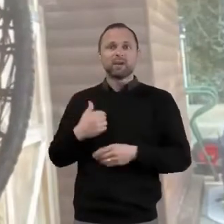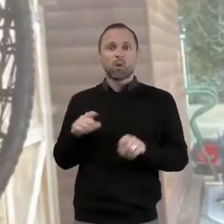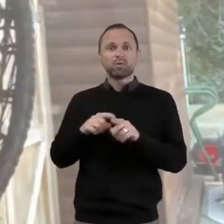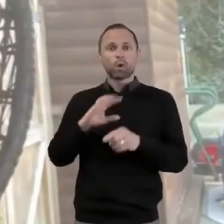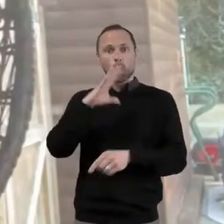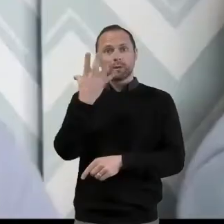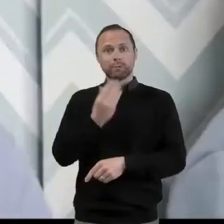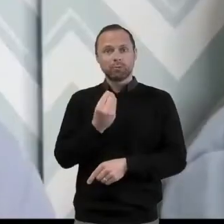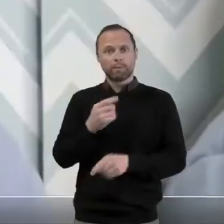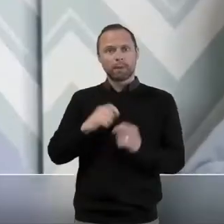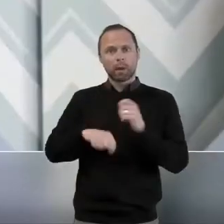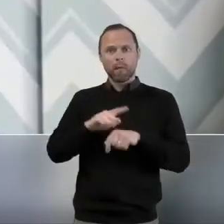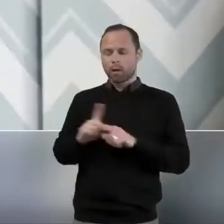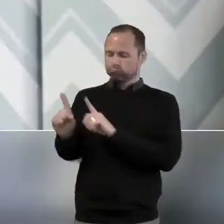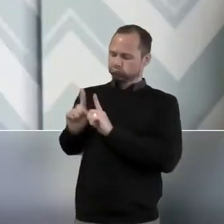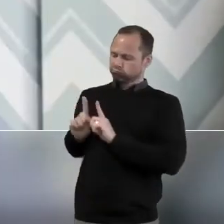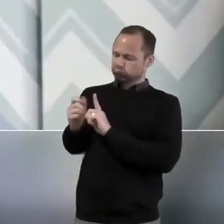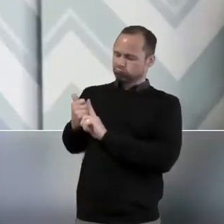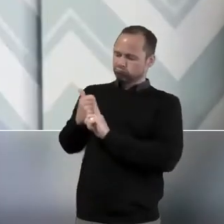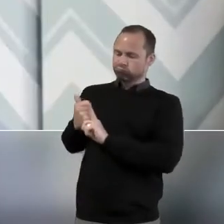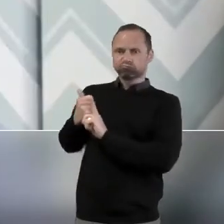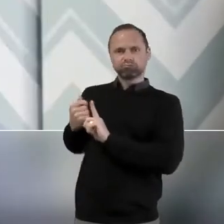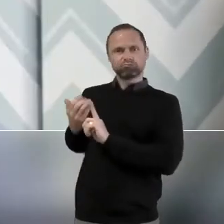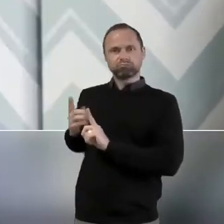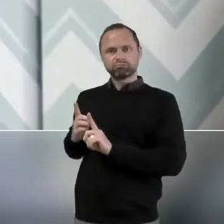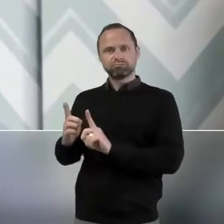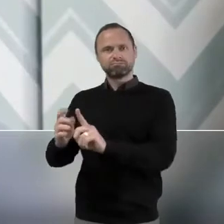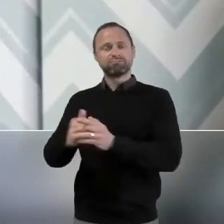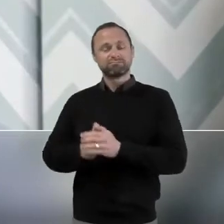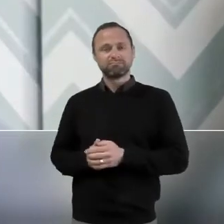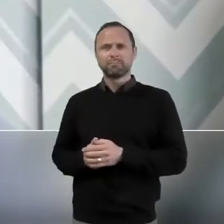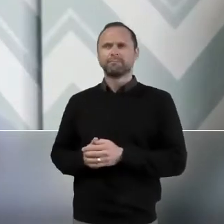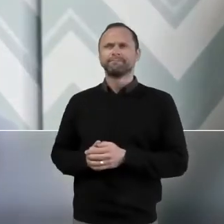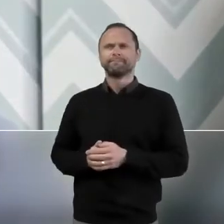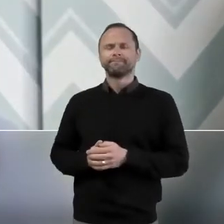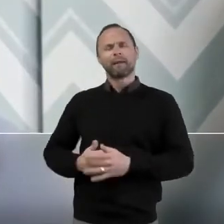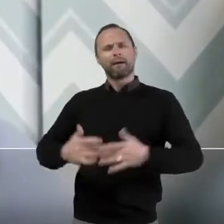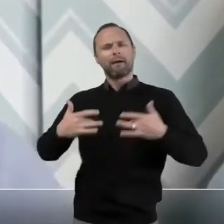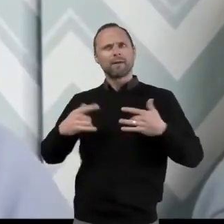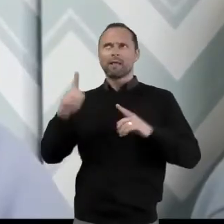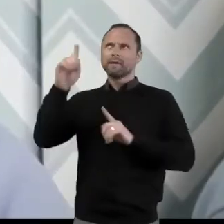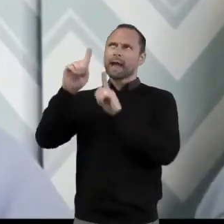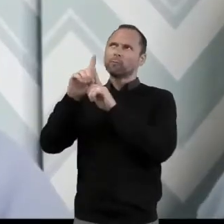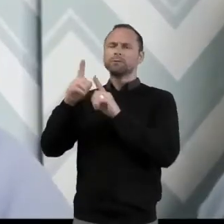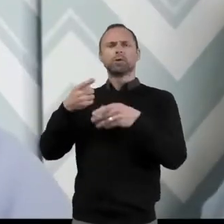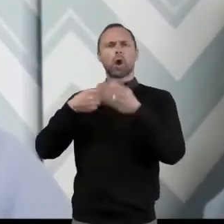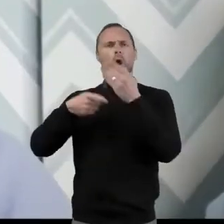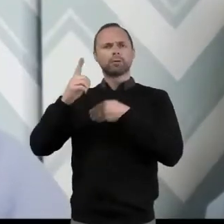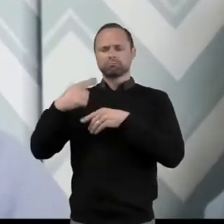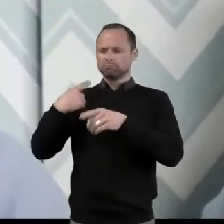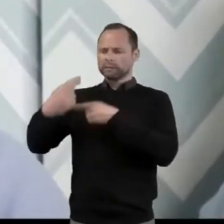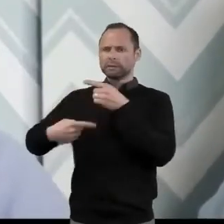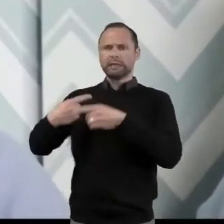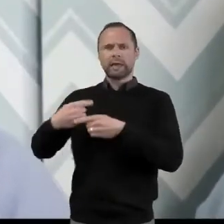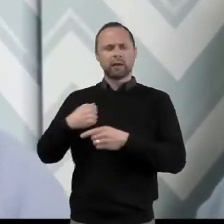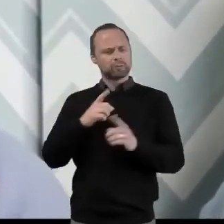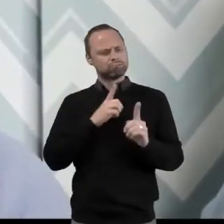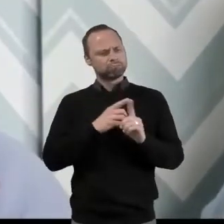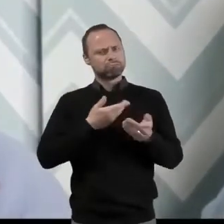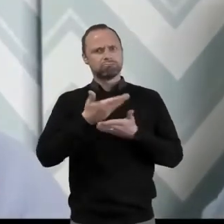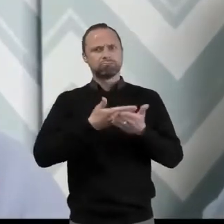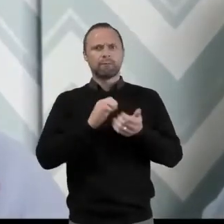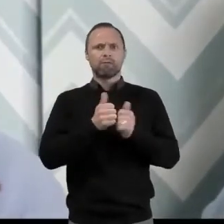my right hand man. Another time that I feel like I've encountered God this year was when I was talking to a friend and